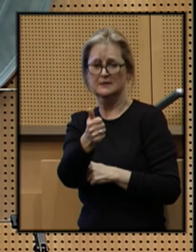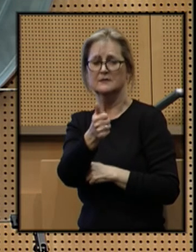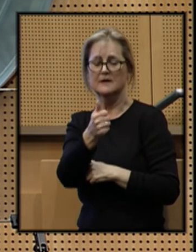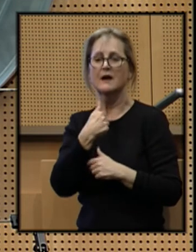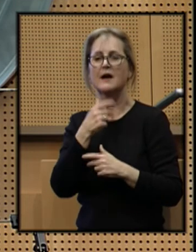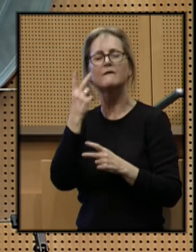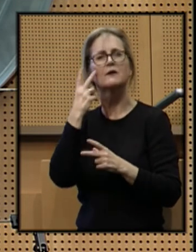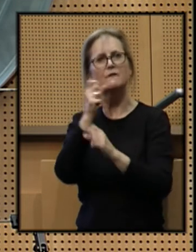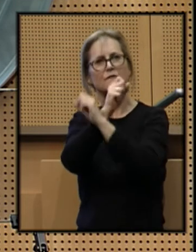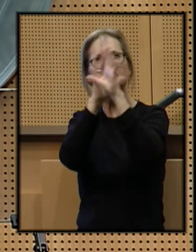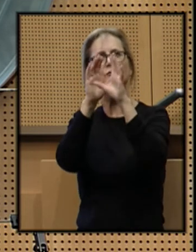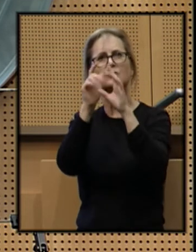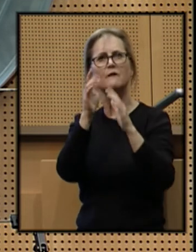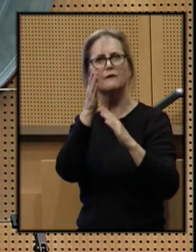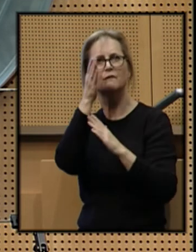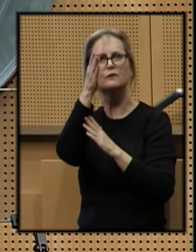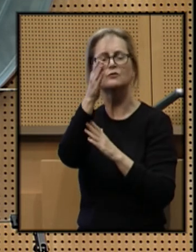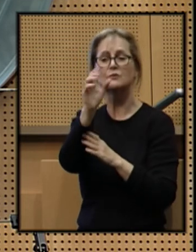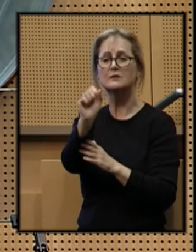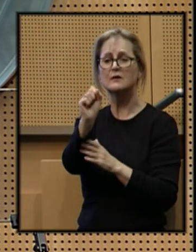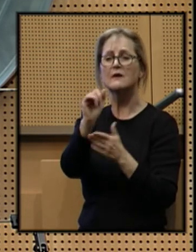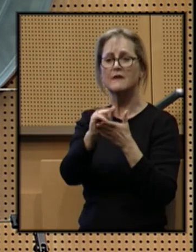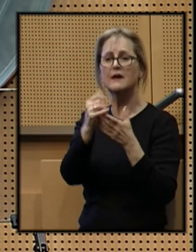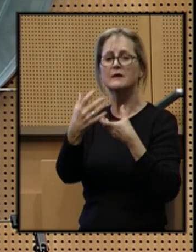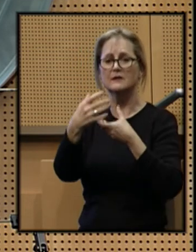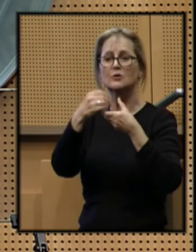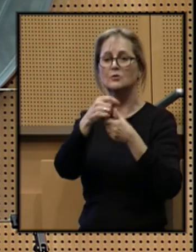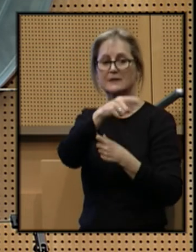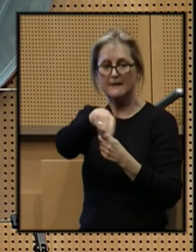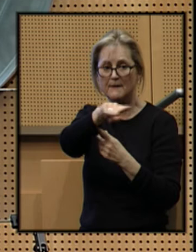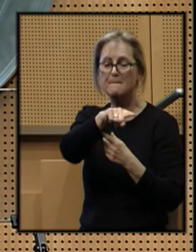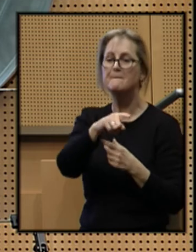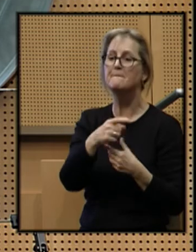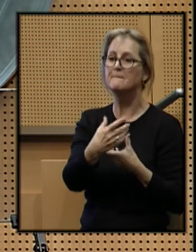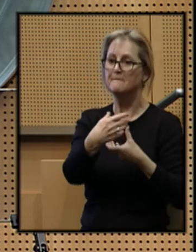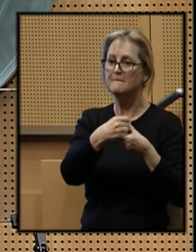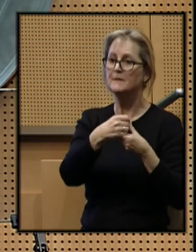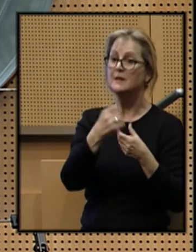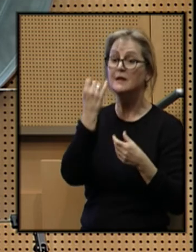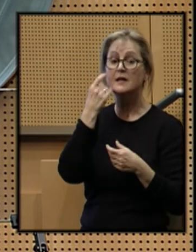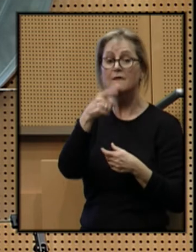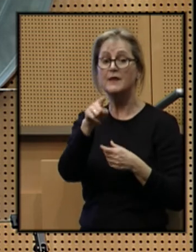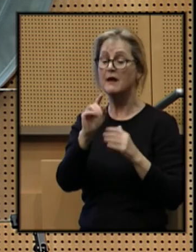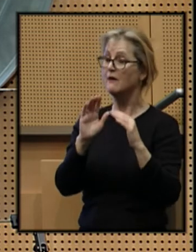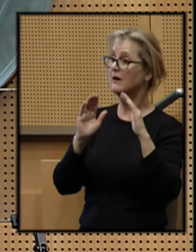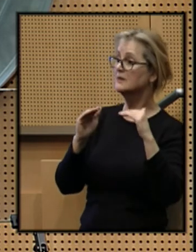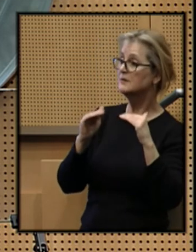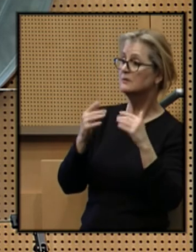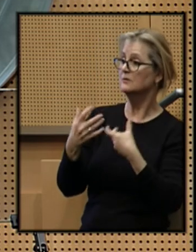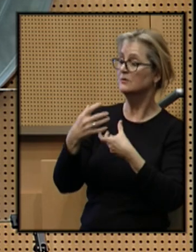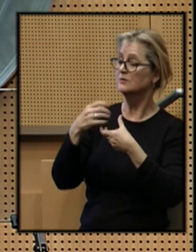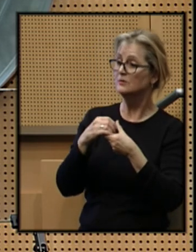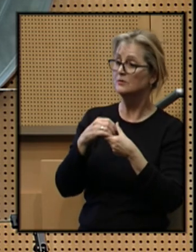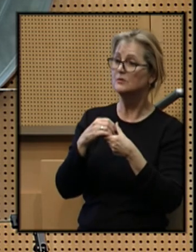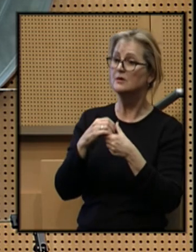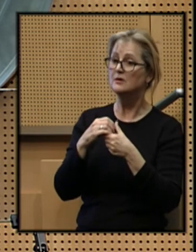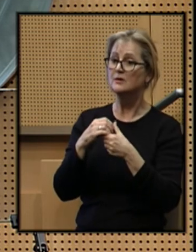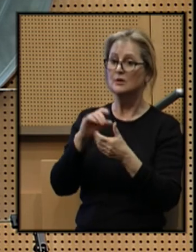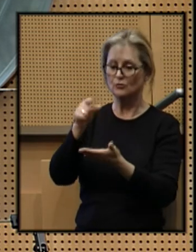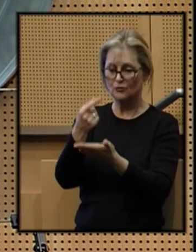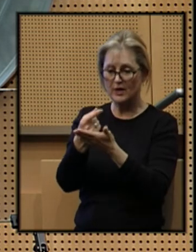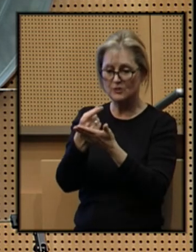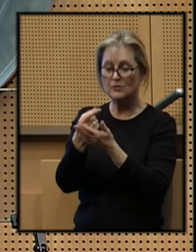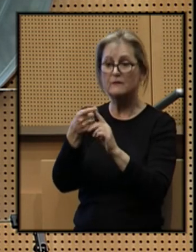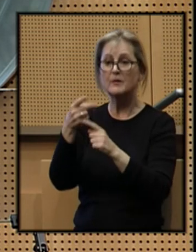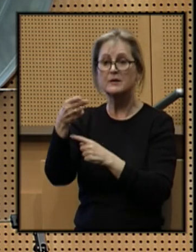have a vision of a future Seattle that includes them. If their expectations include graduating